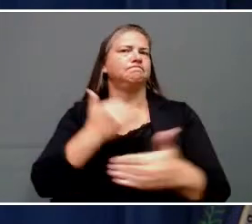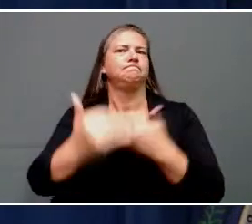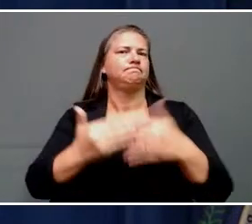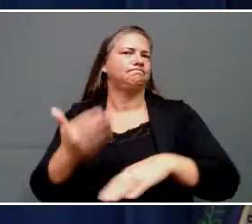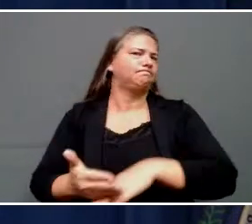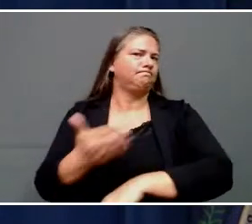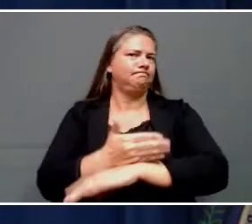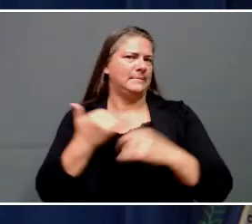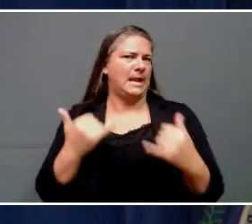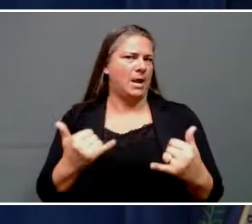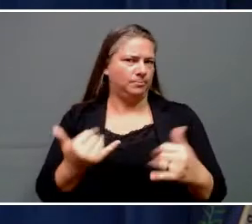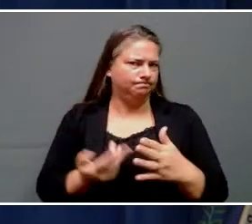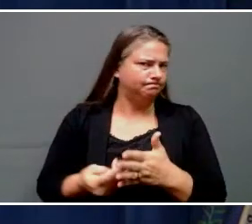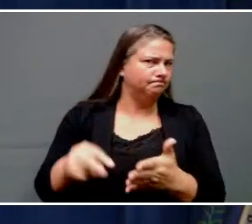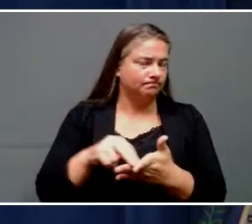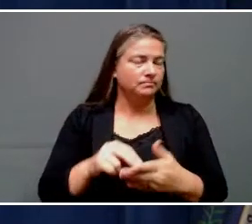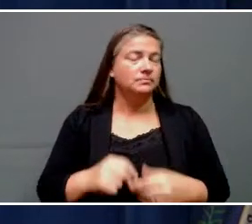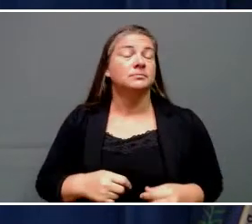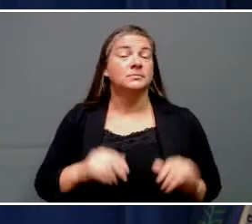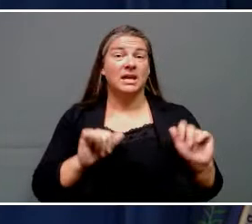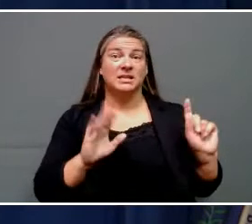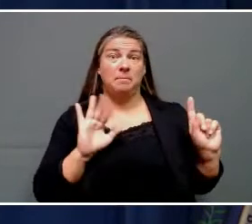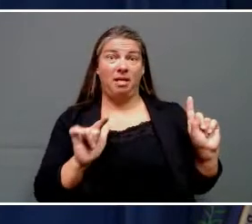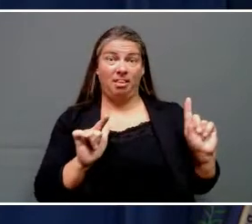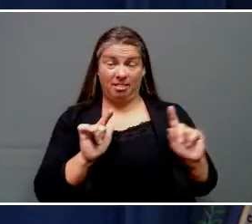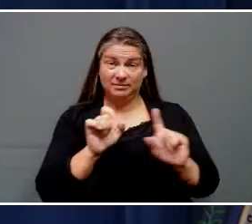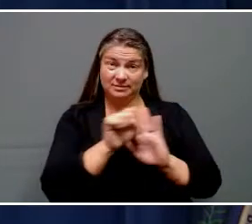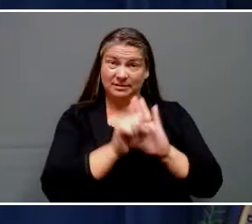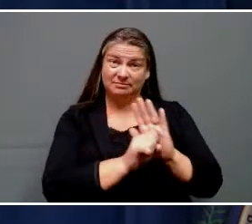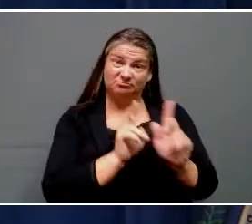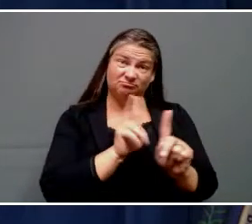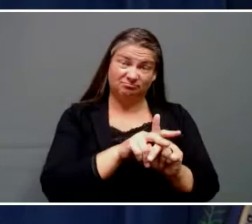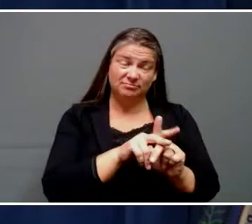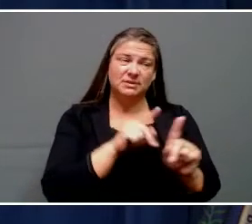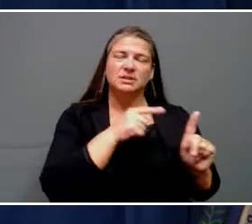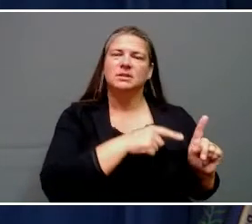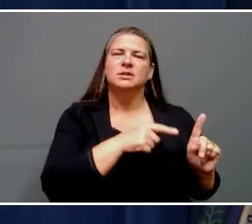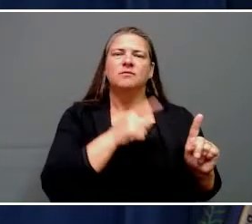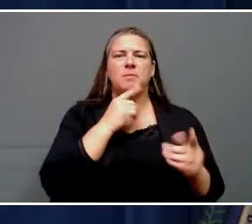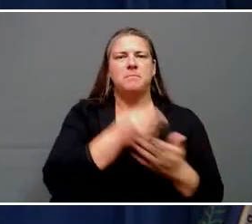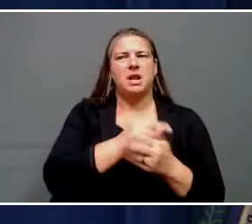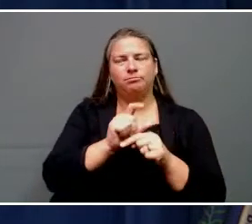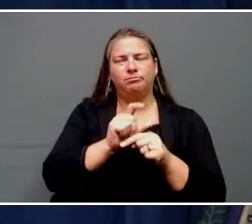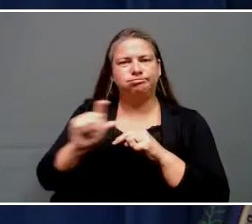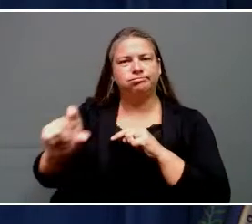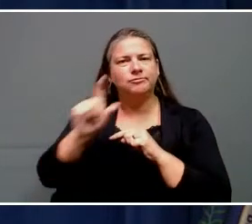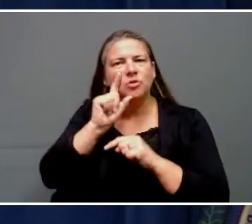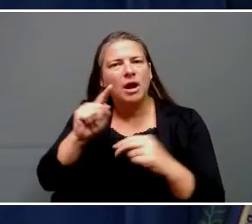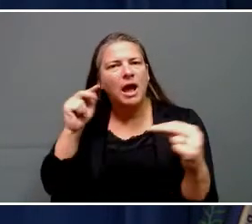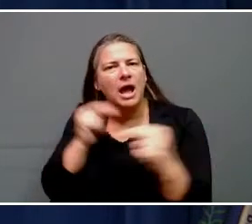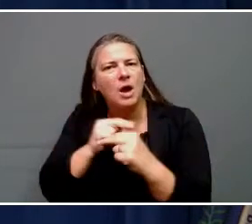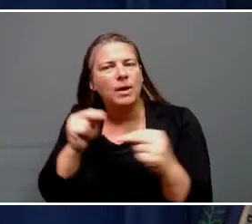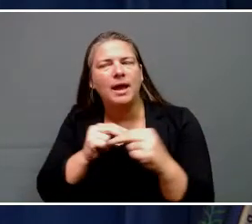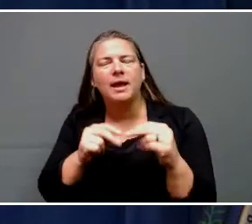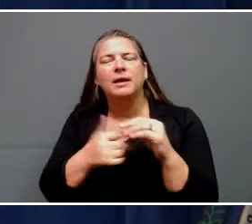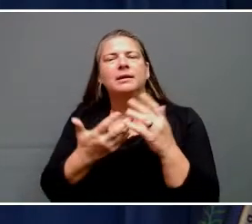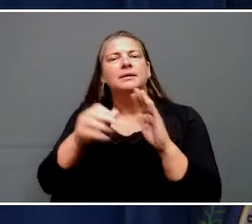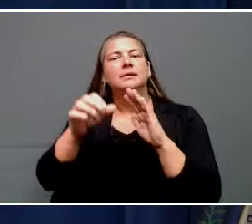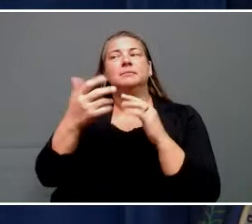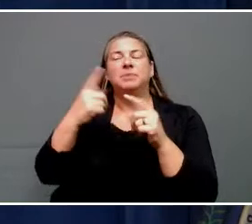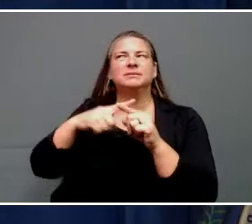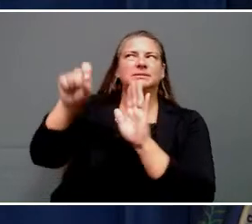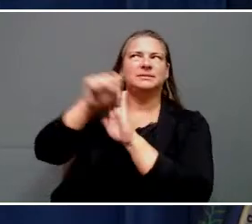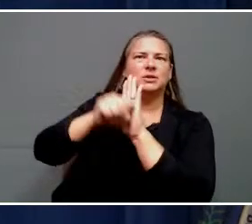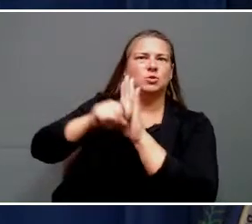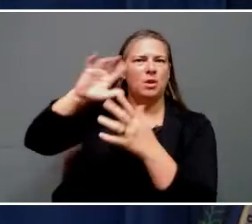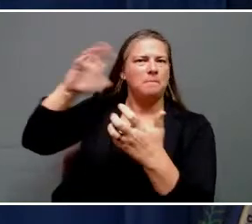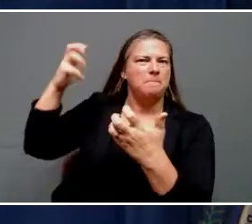Second, bill provides $45 million to the Transportation Cabinet's highways budget for state matching funds for bridge and road repairs